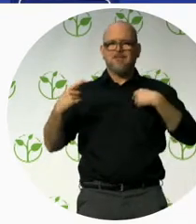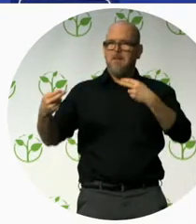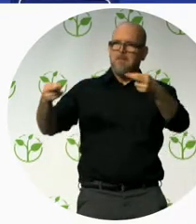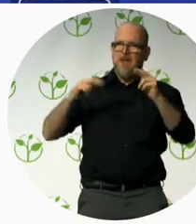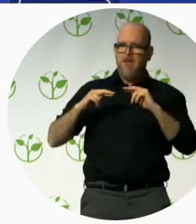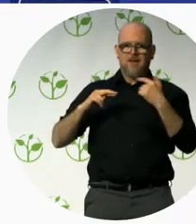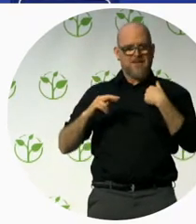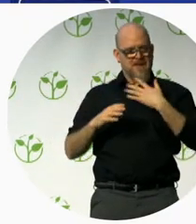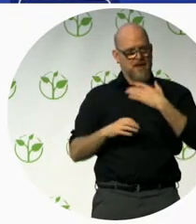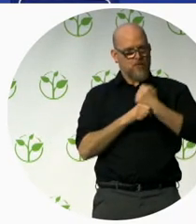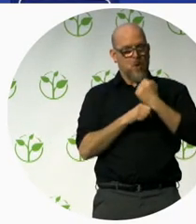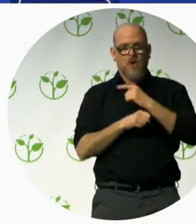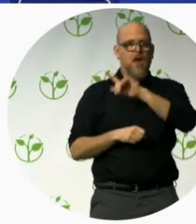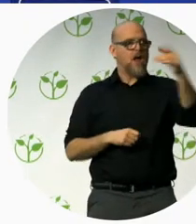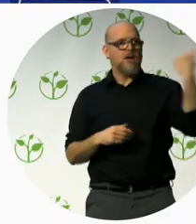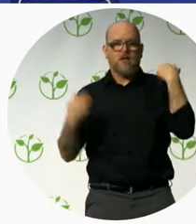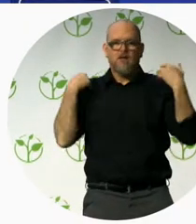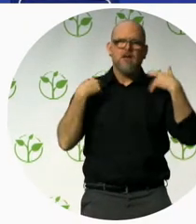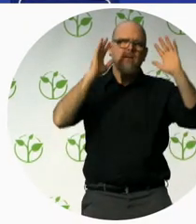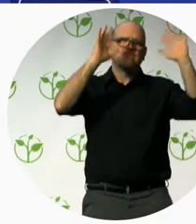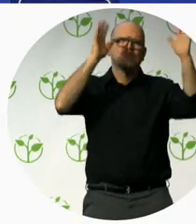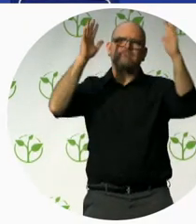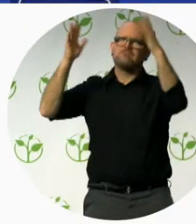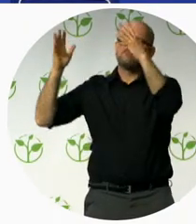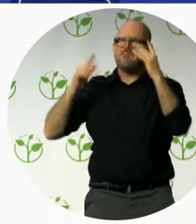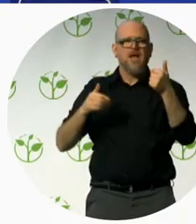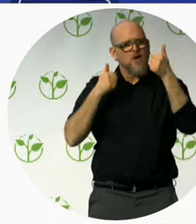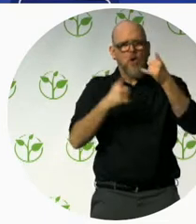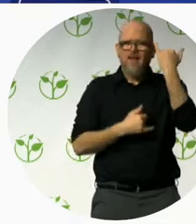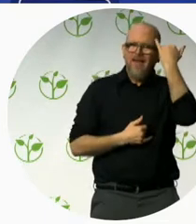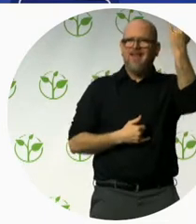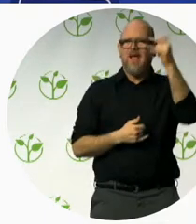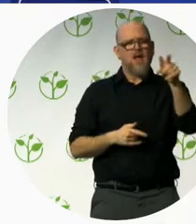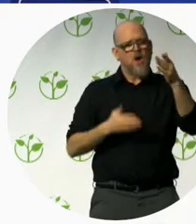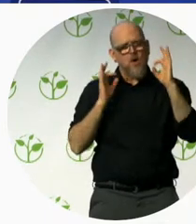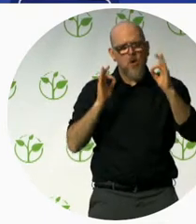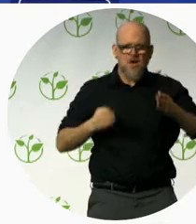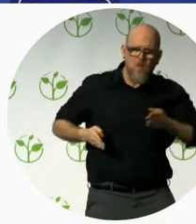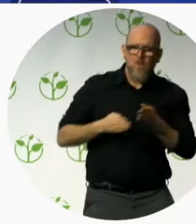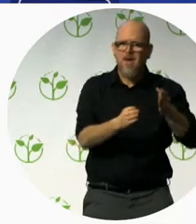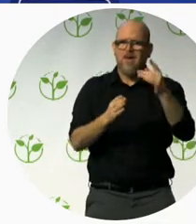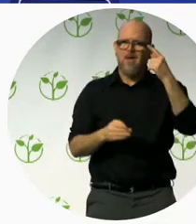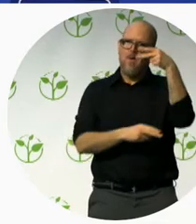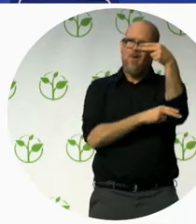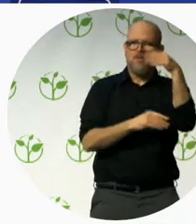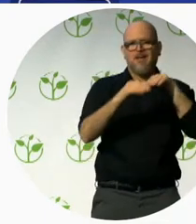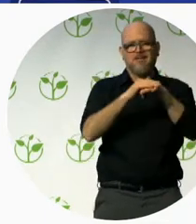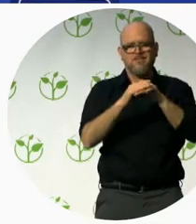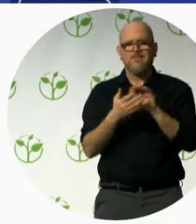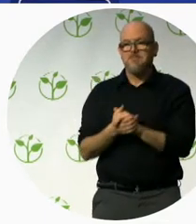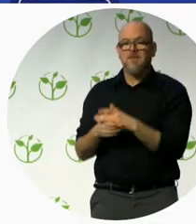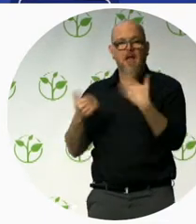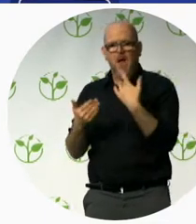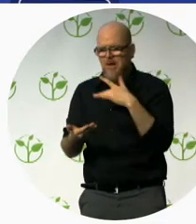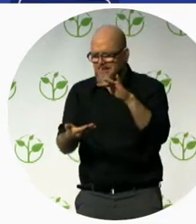wheelchair for two hours, but give me a week, it's going to go much better. And I can have a table in the office that are going up and down, so that's no problem. I've